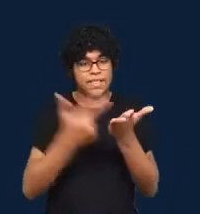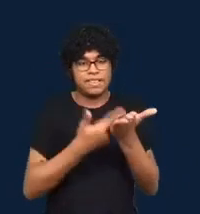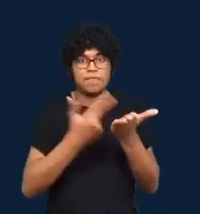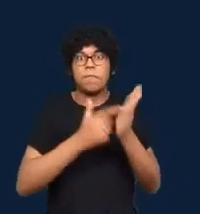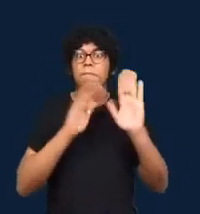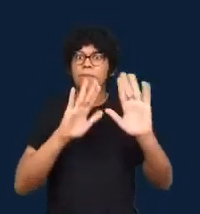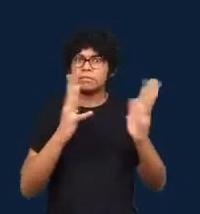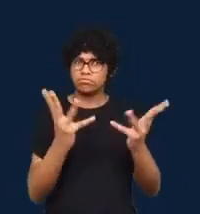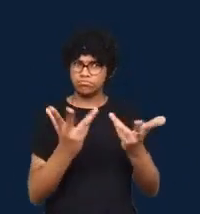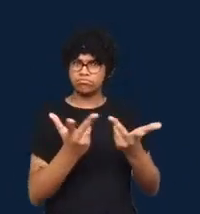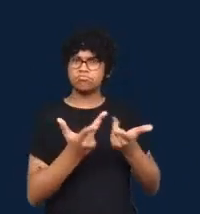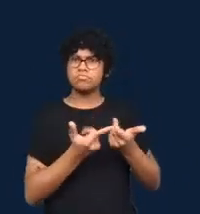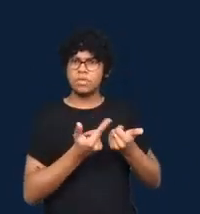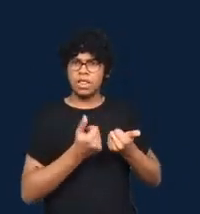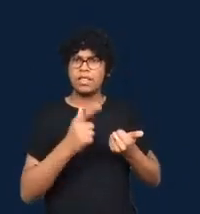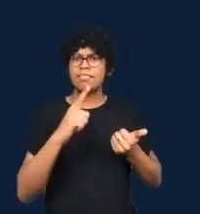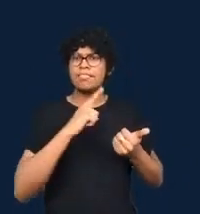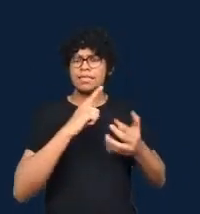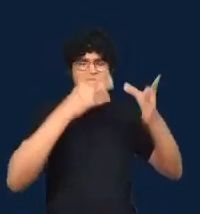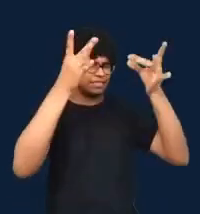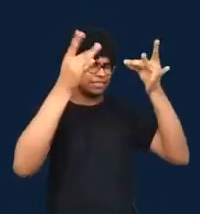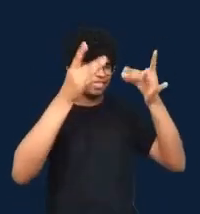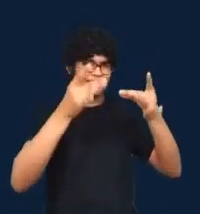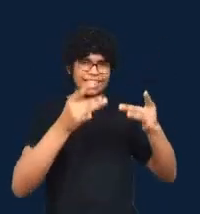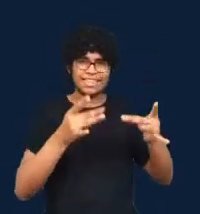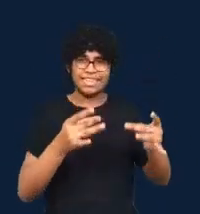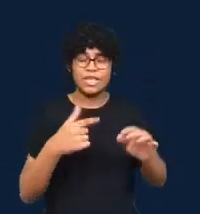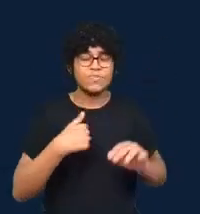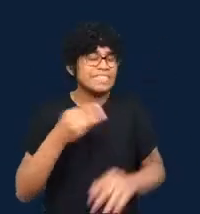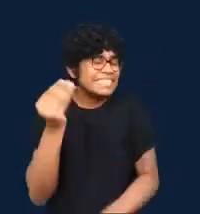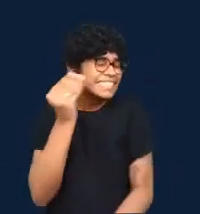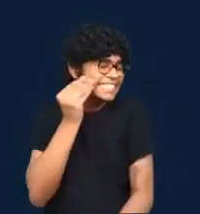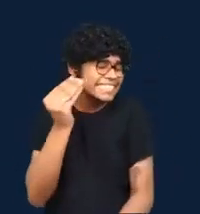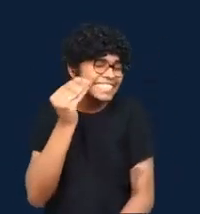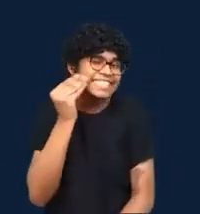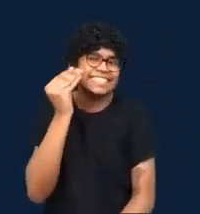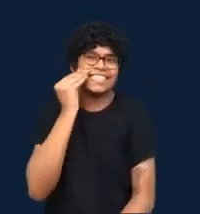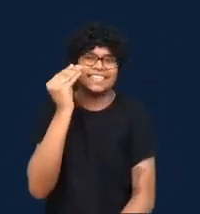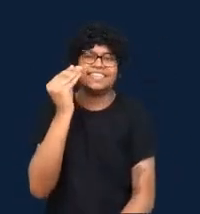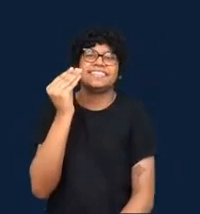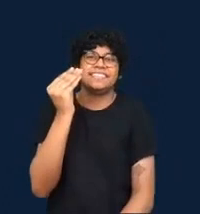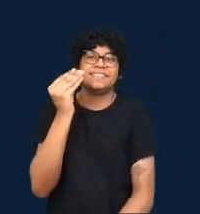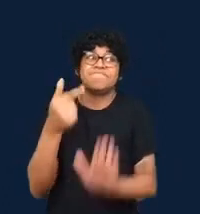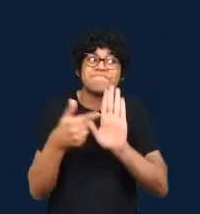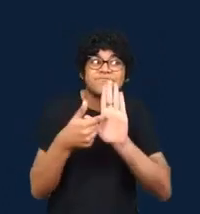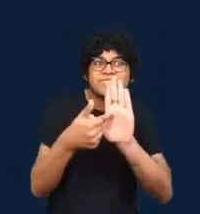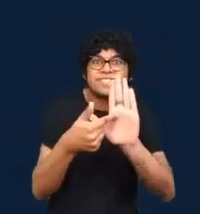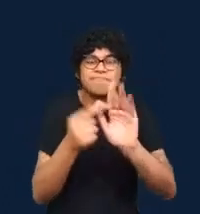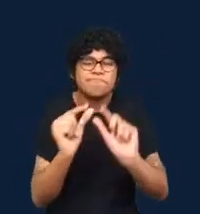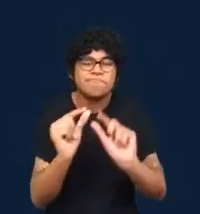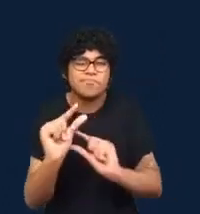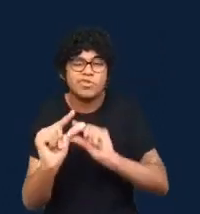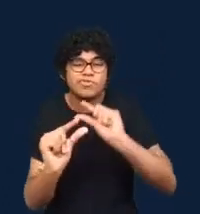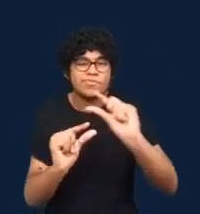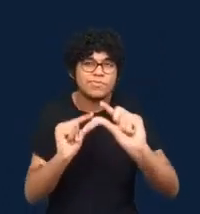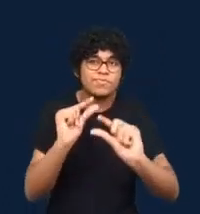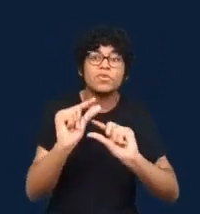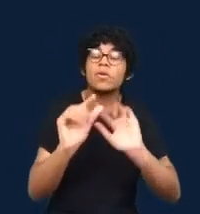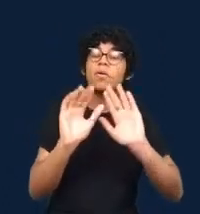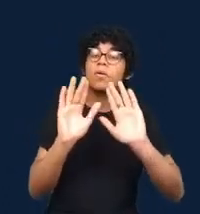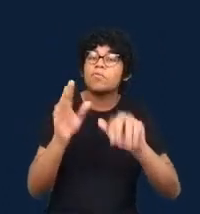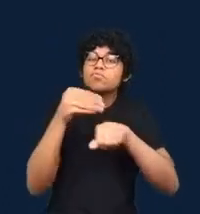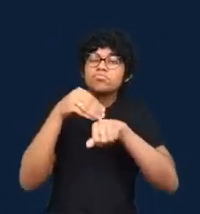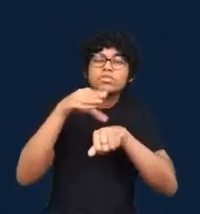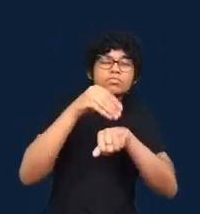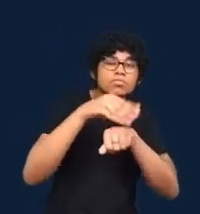justice to to everything that that is in the book. Catherine And I hope that this will provide some inspiration for